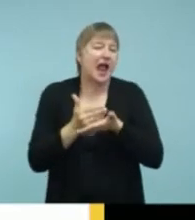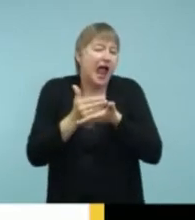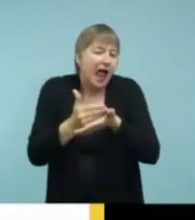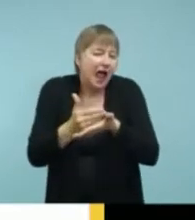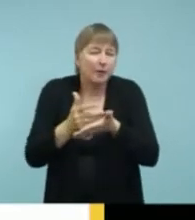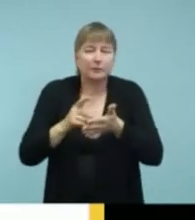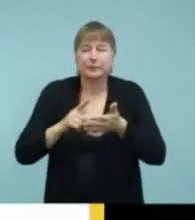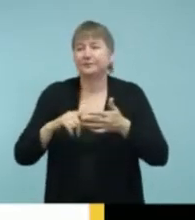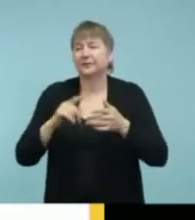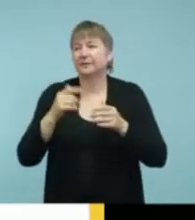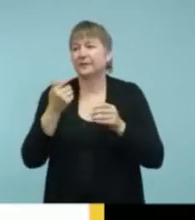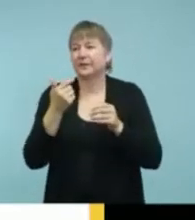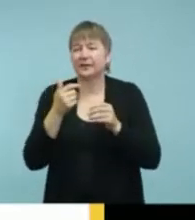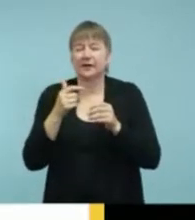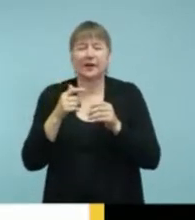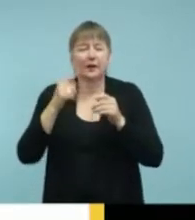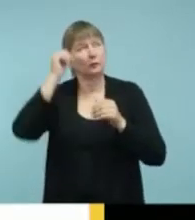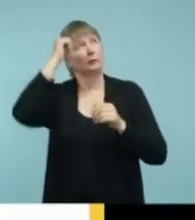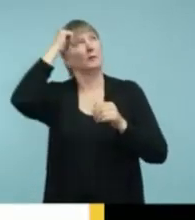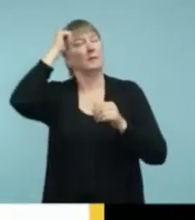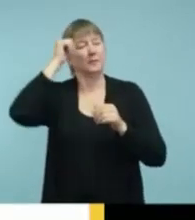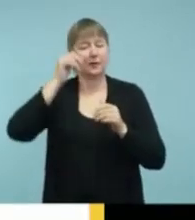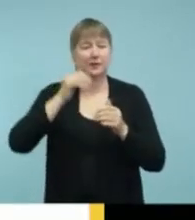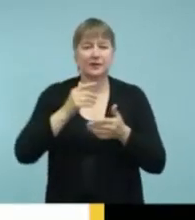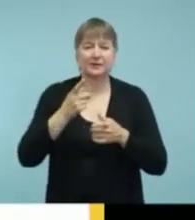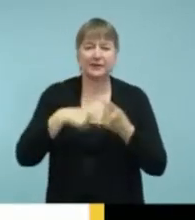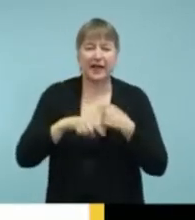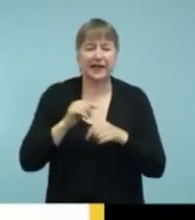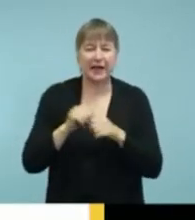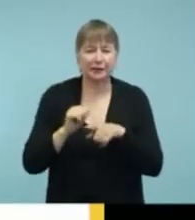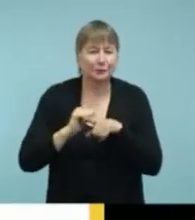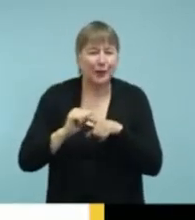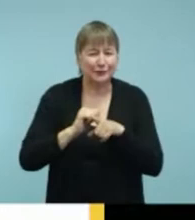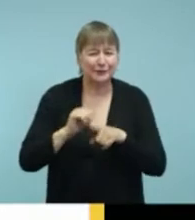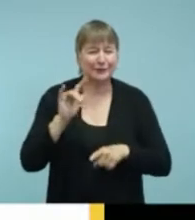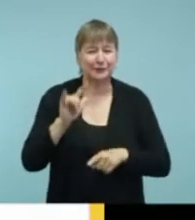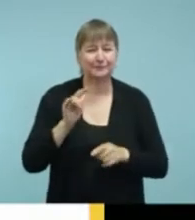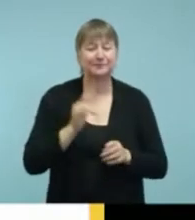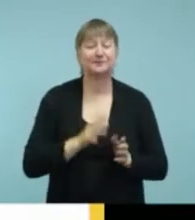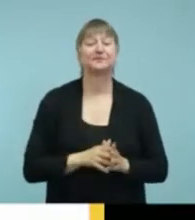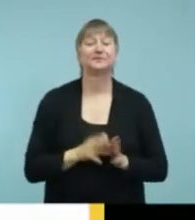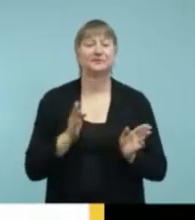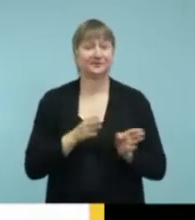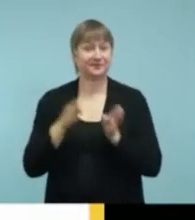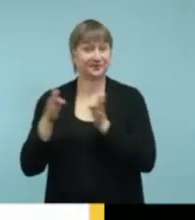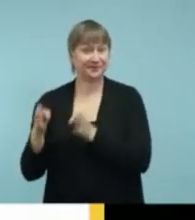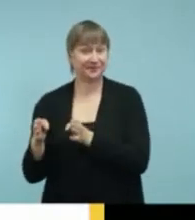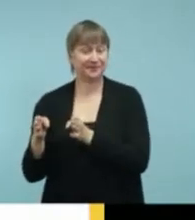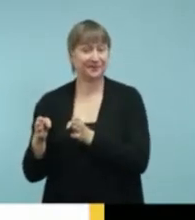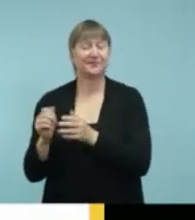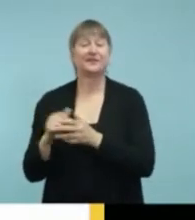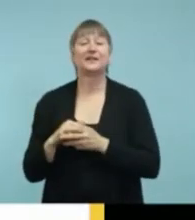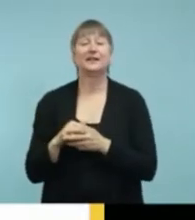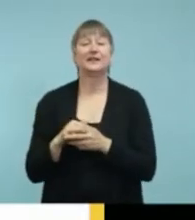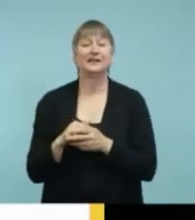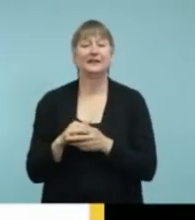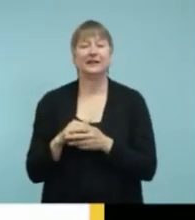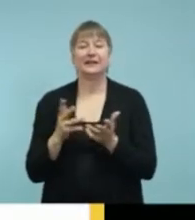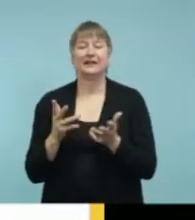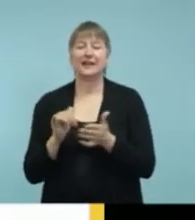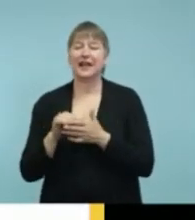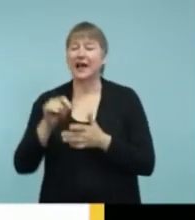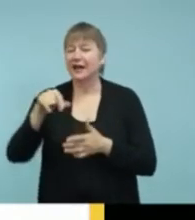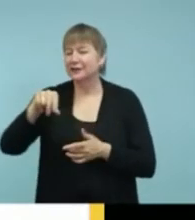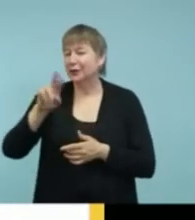um, is and how to make that sign. On the right is a screenshot of the fact that you can also do quiz mode.